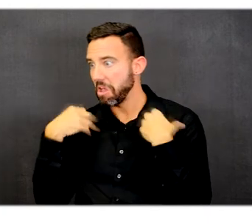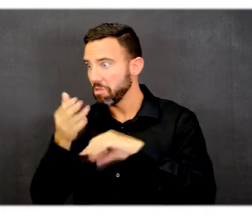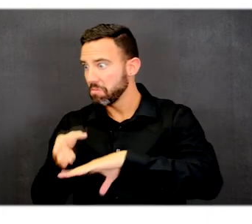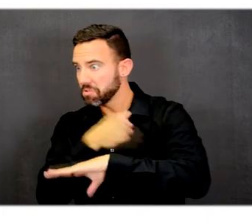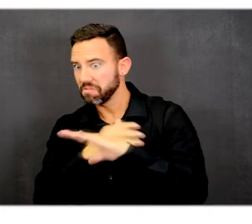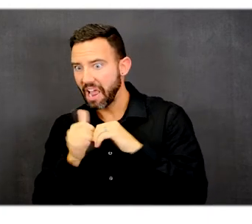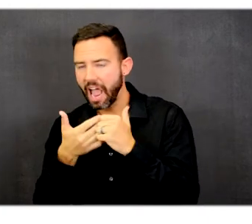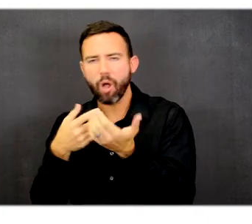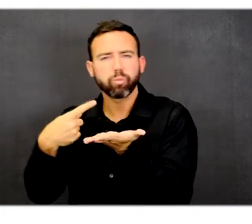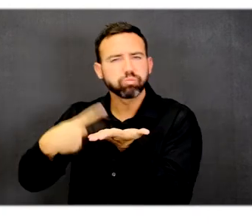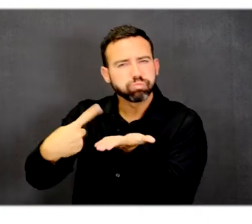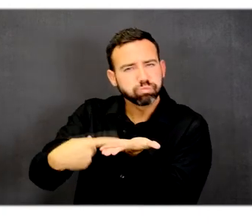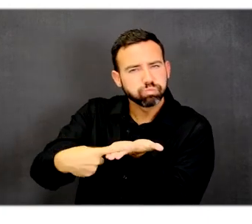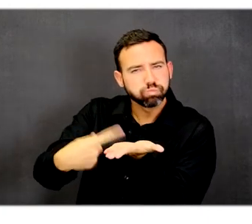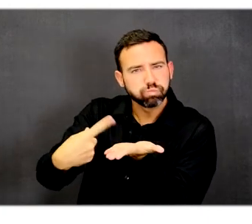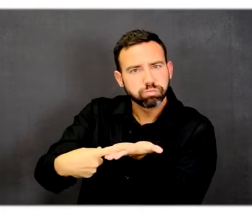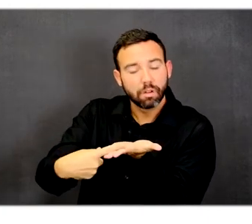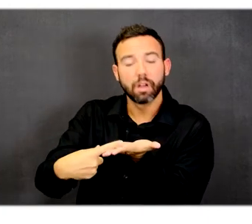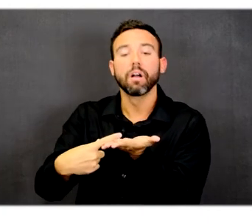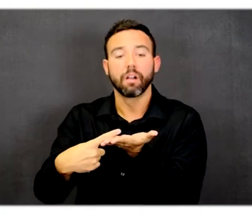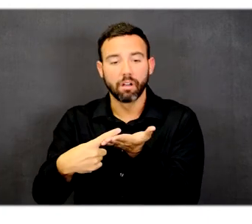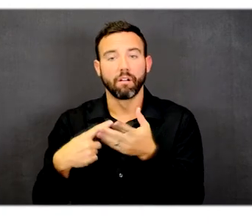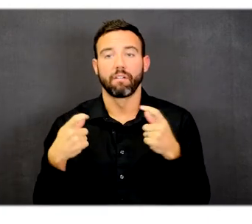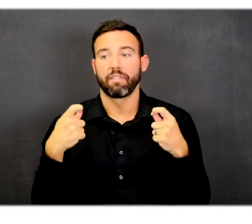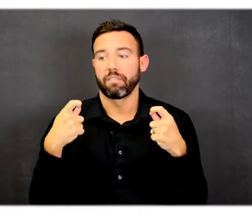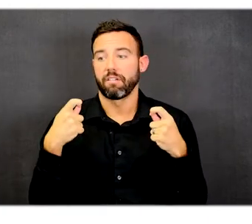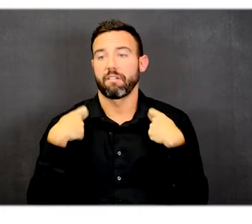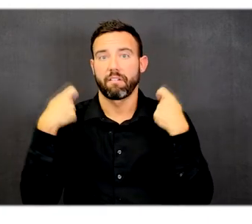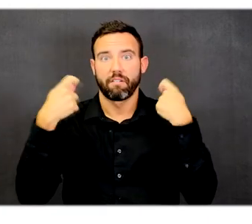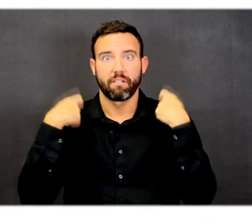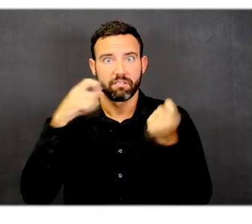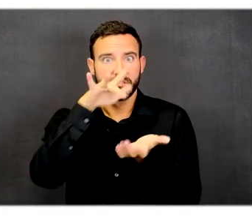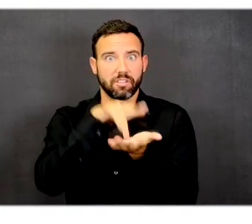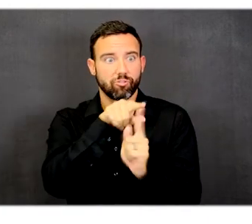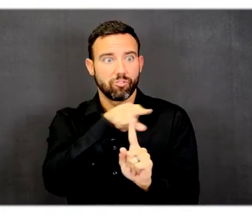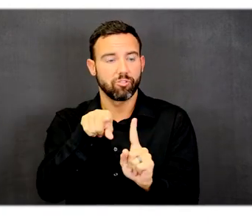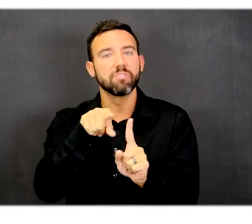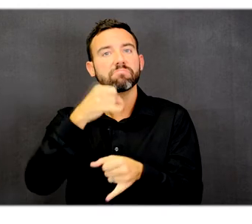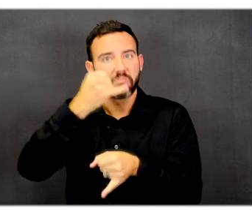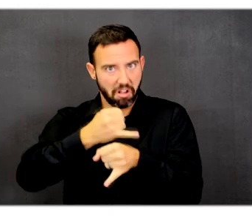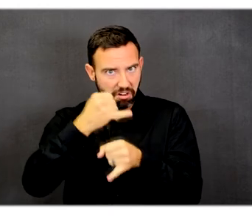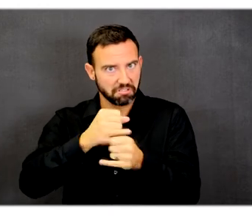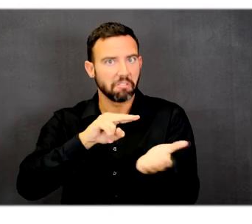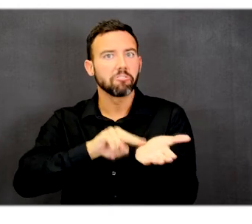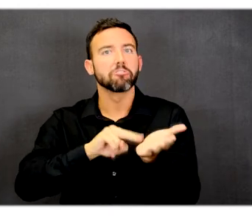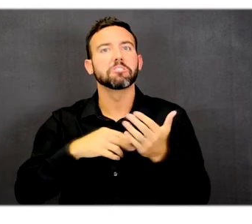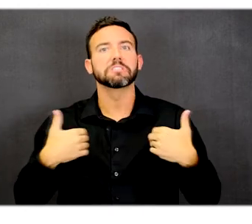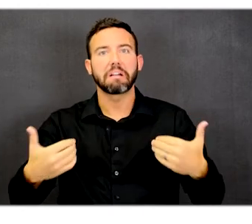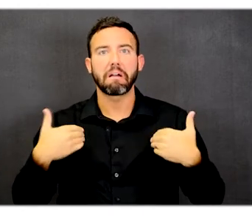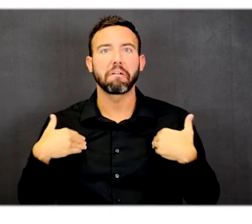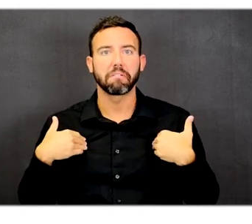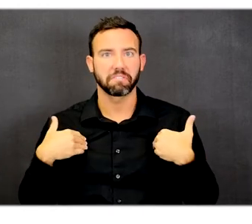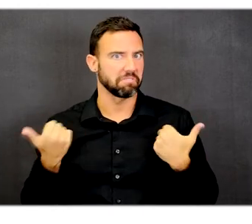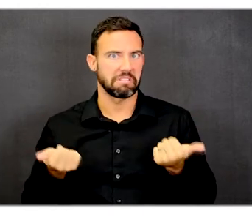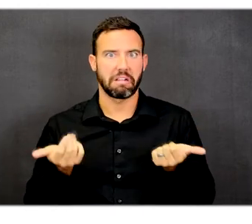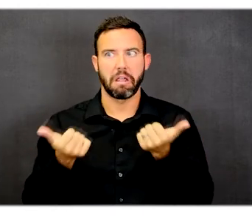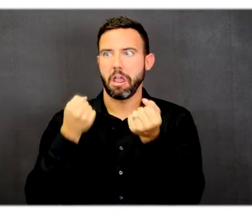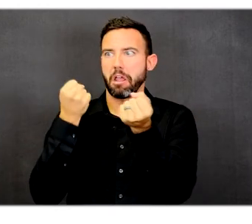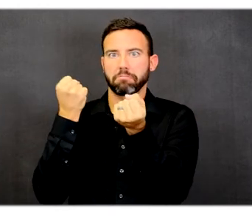Meetings can be held within the fitness center. An on-site nurse is available on the floor to provide service to anyone in the facility.